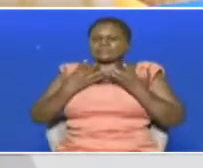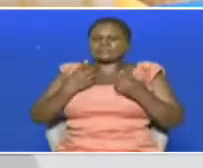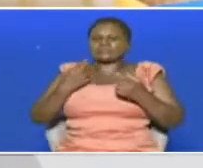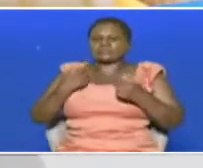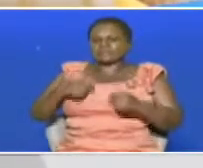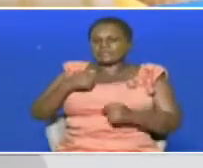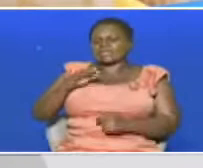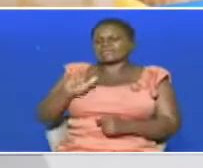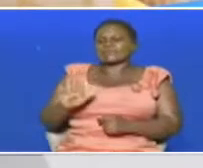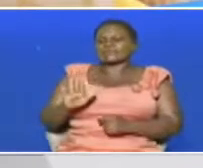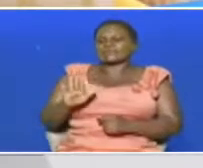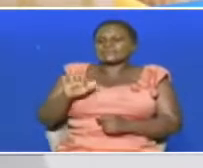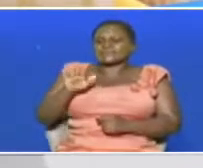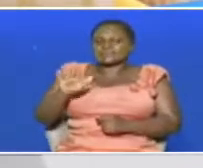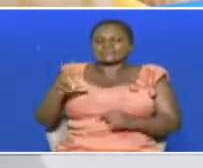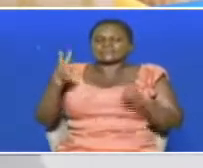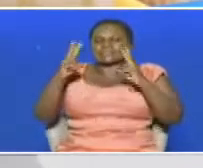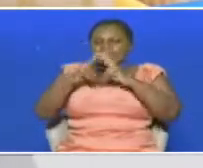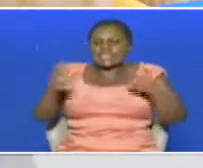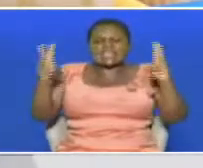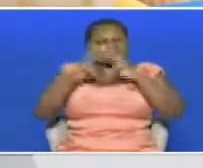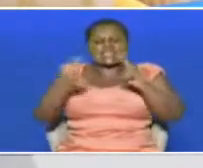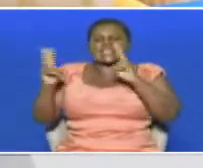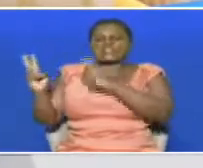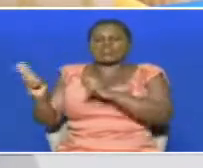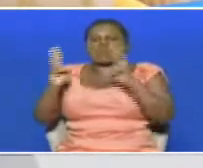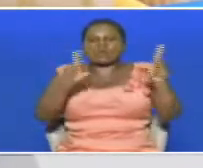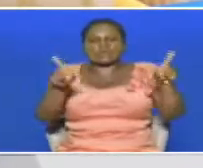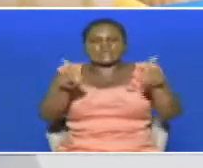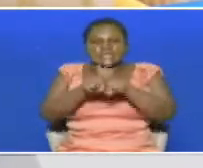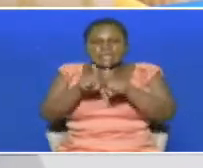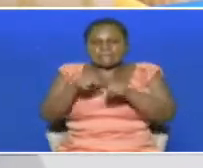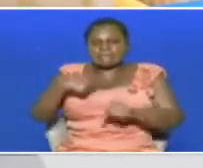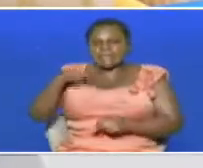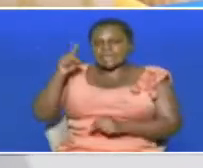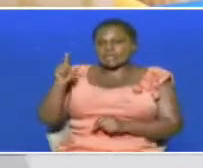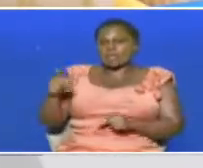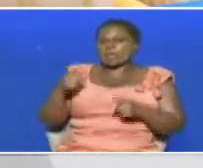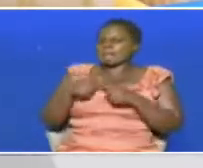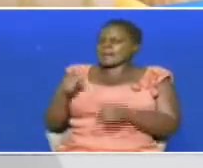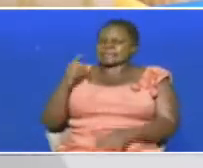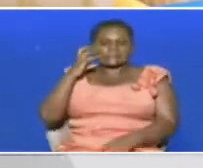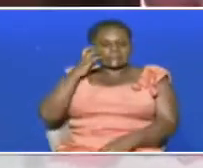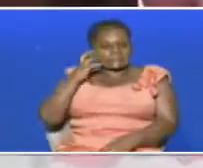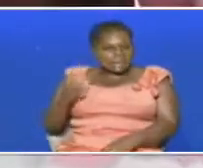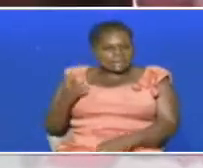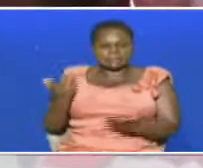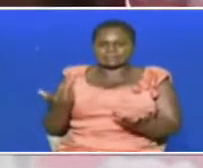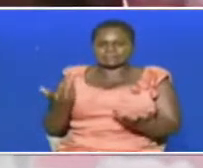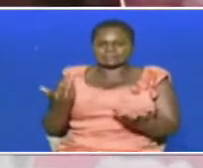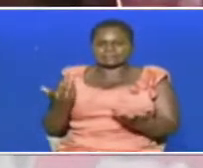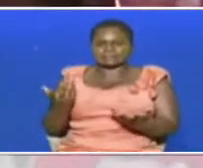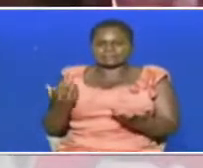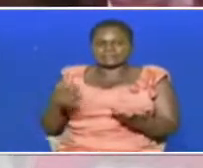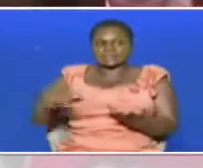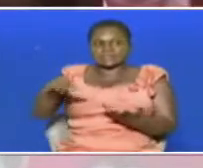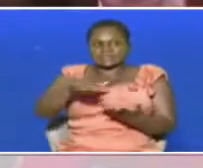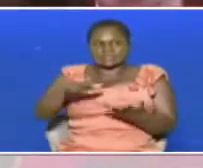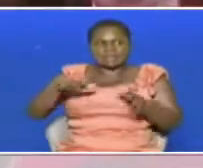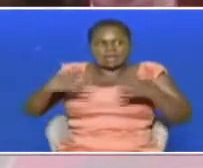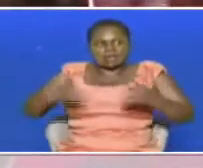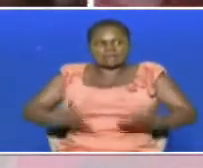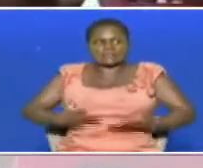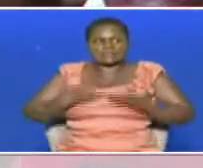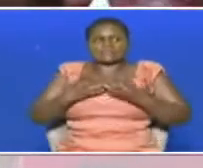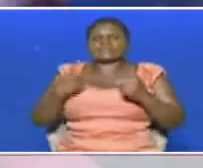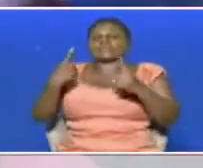through. So they are very, very normal just like any other person. But unfortunately, the platform and the way of